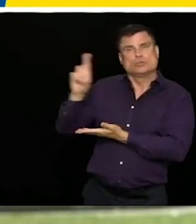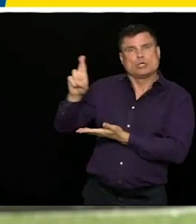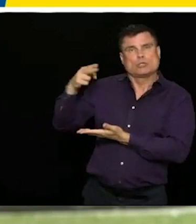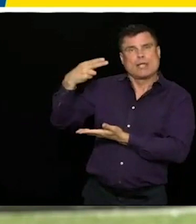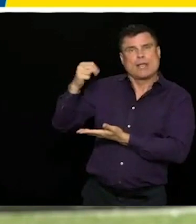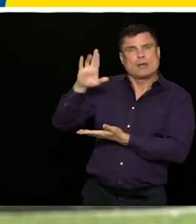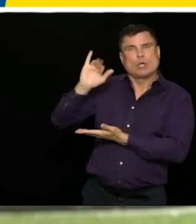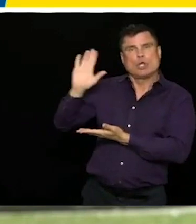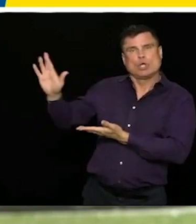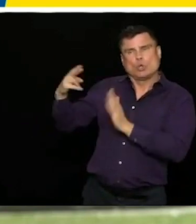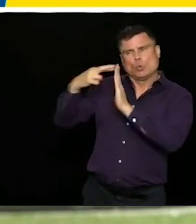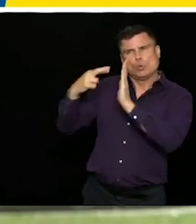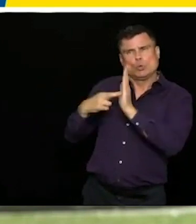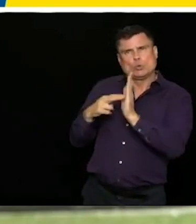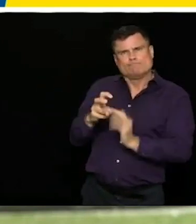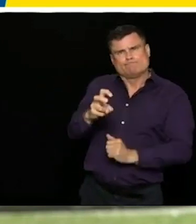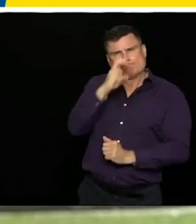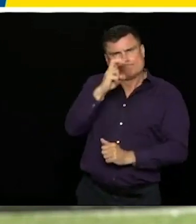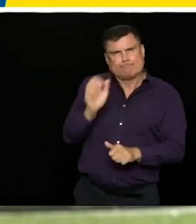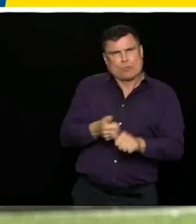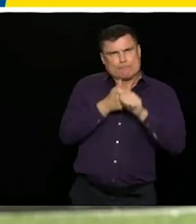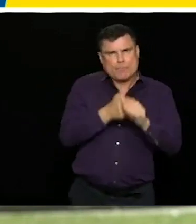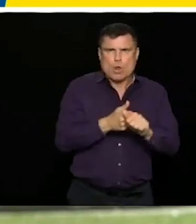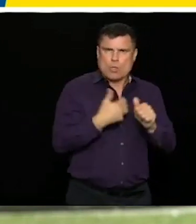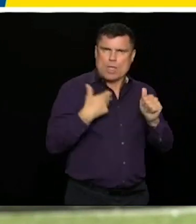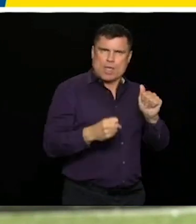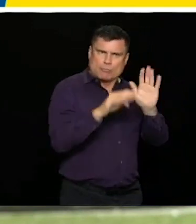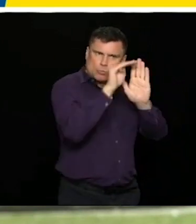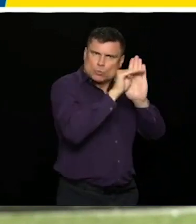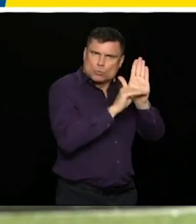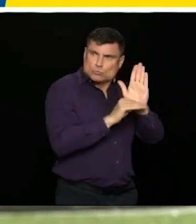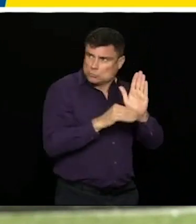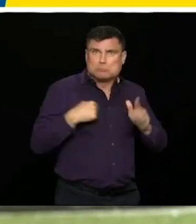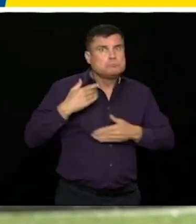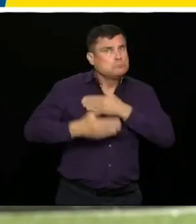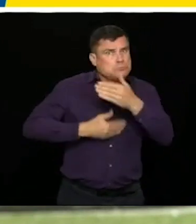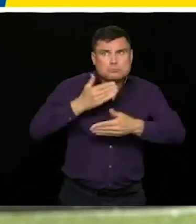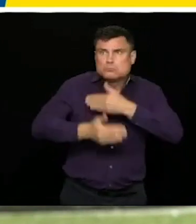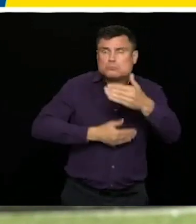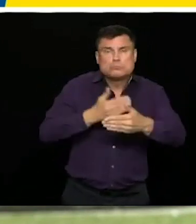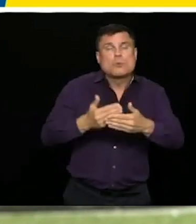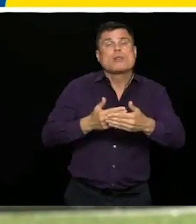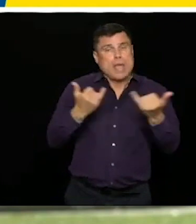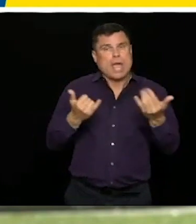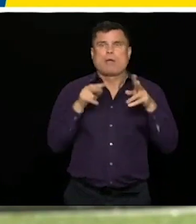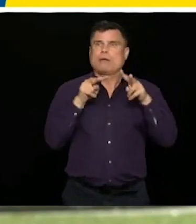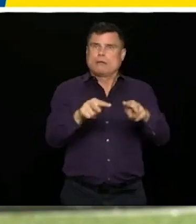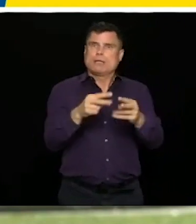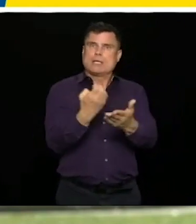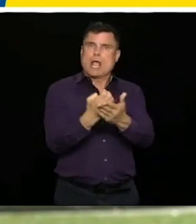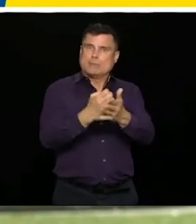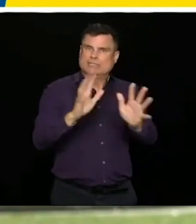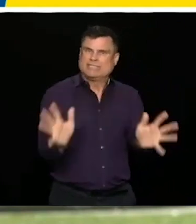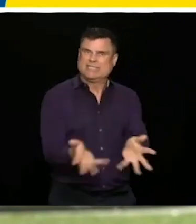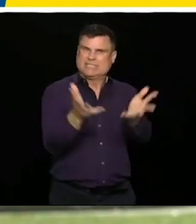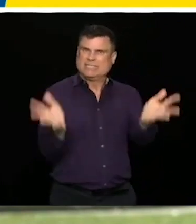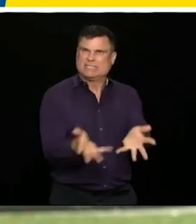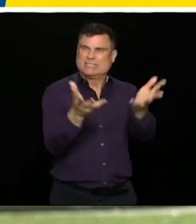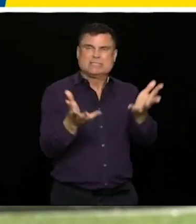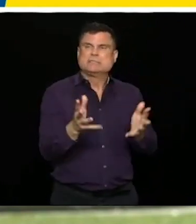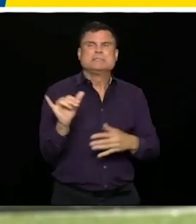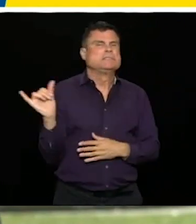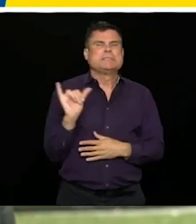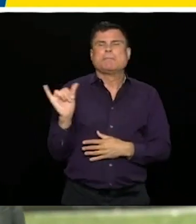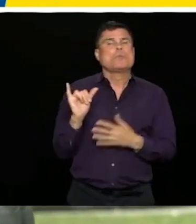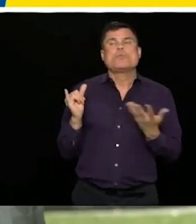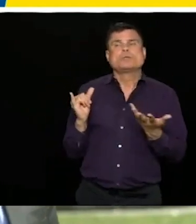able to look at economic recovery and provide that. So that's what this is about. An opportunity for the public to join in, give us their ideas so we can move ahead